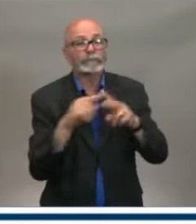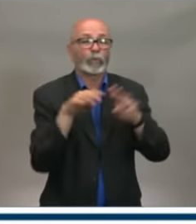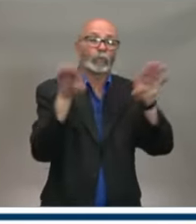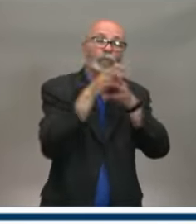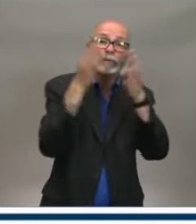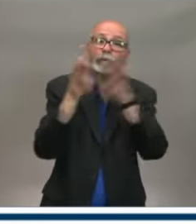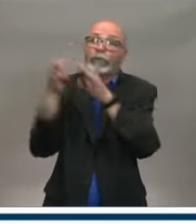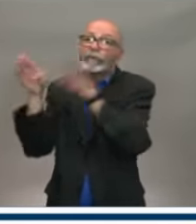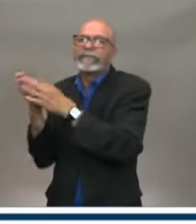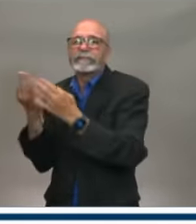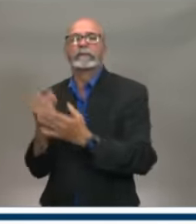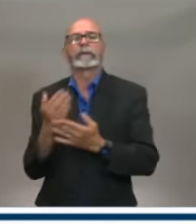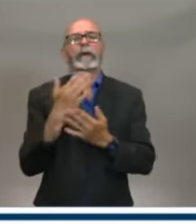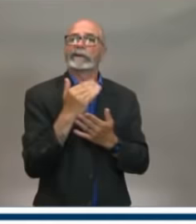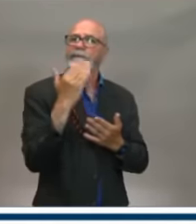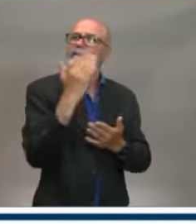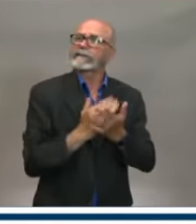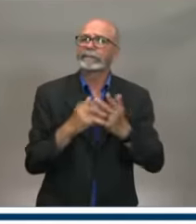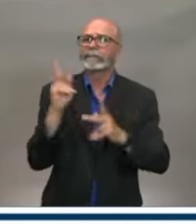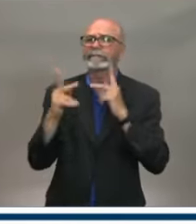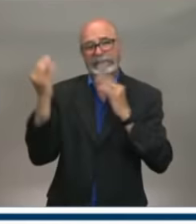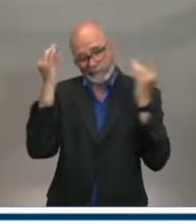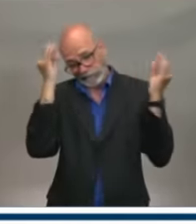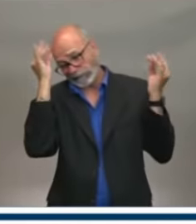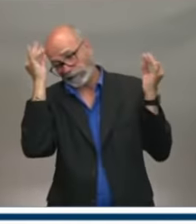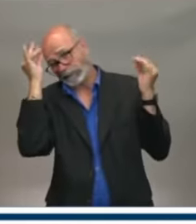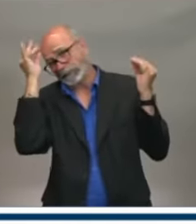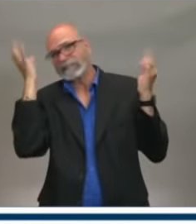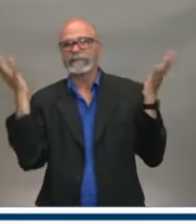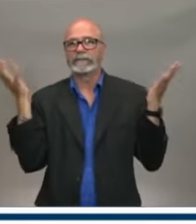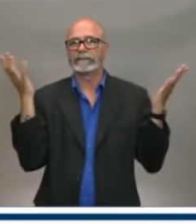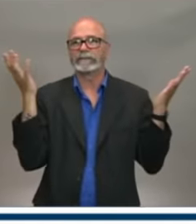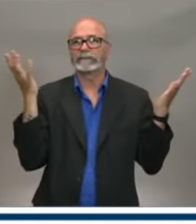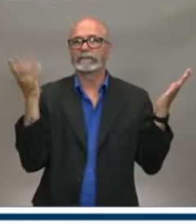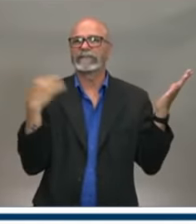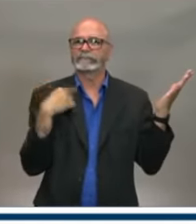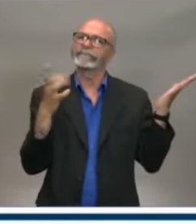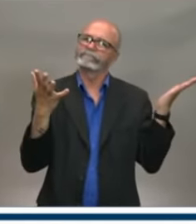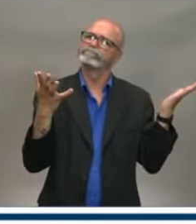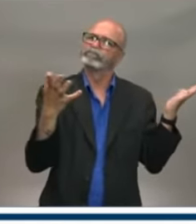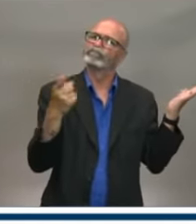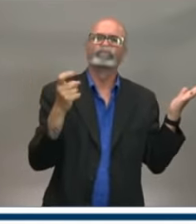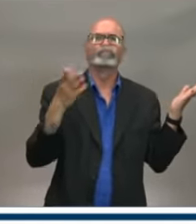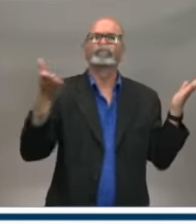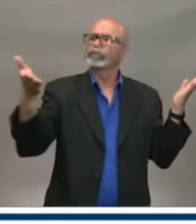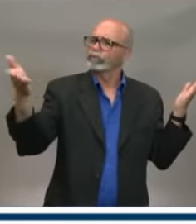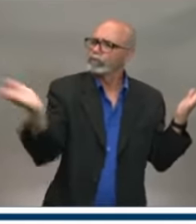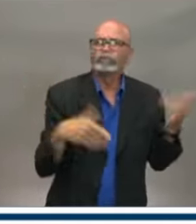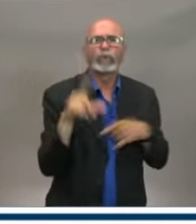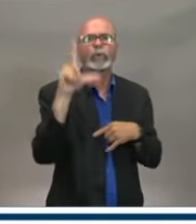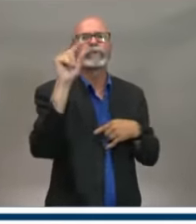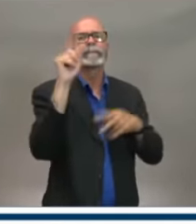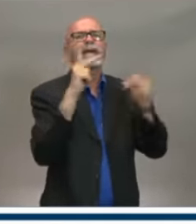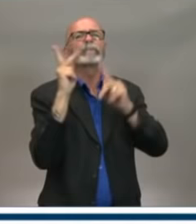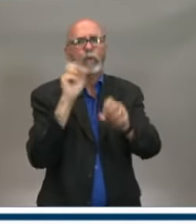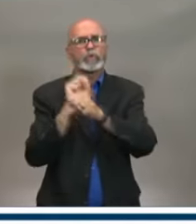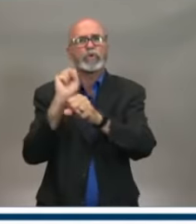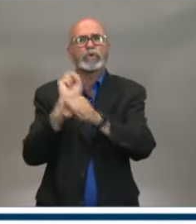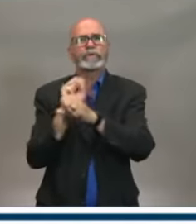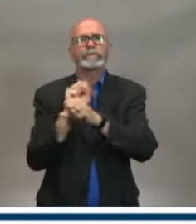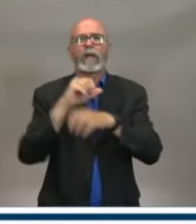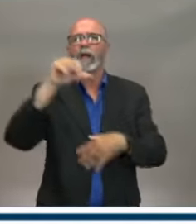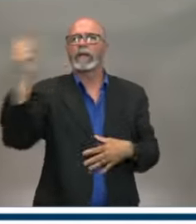wondering, as some places are allowed to have, you know, 20-plus people inside a store, they're wondering why we still can't have social